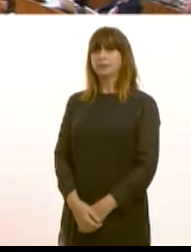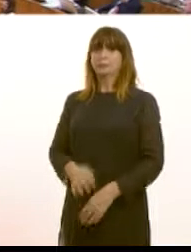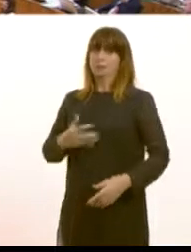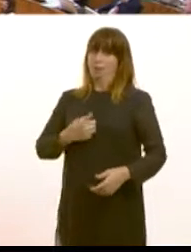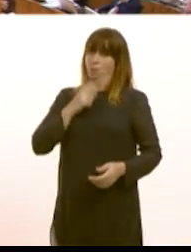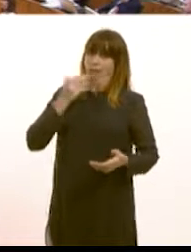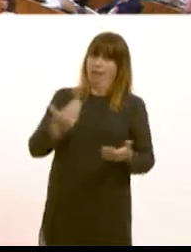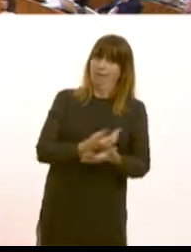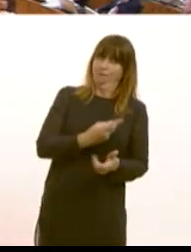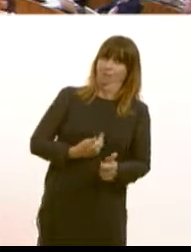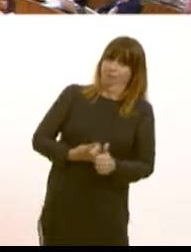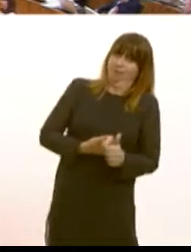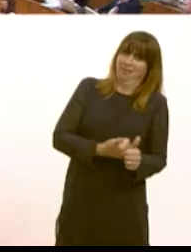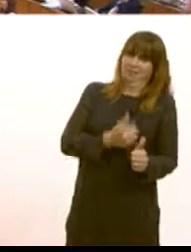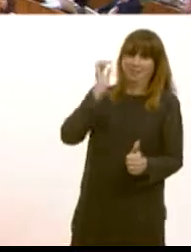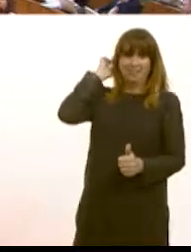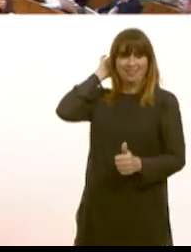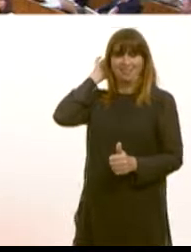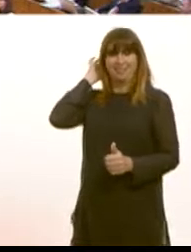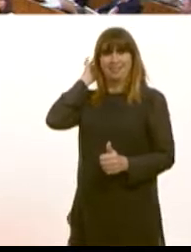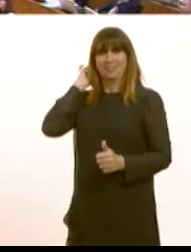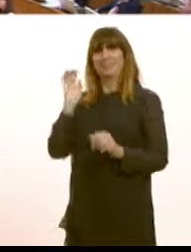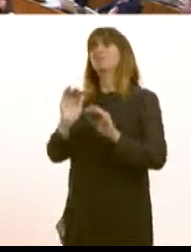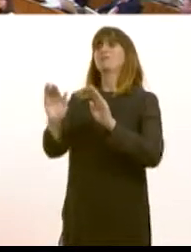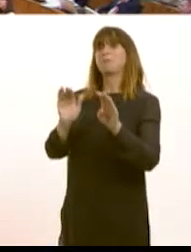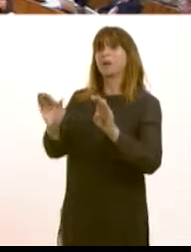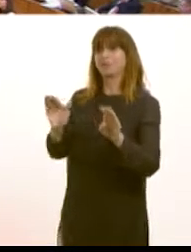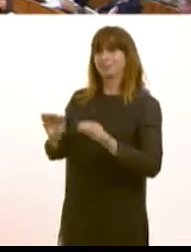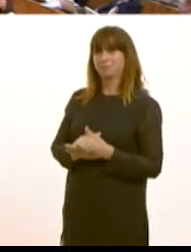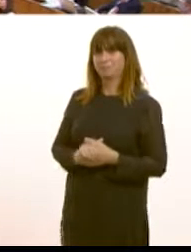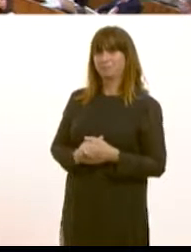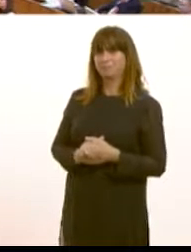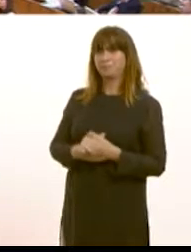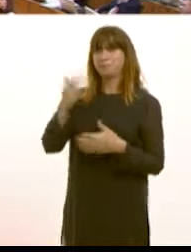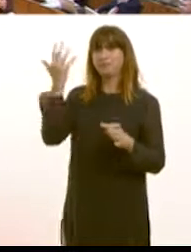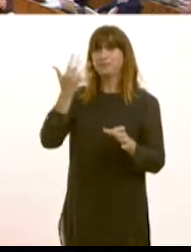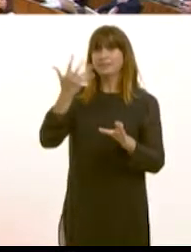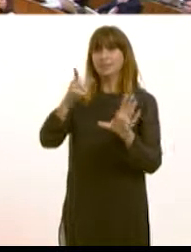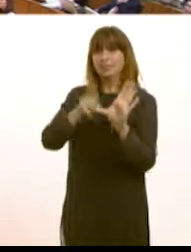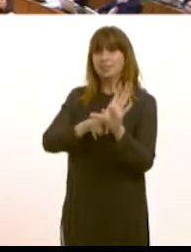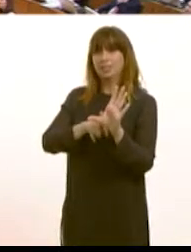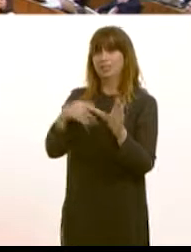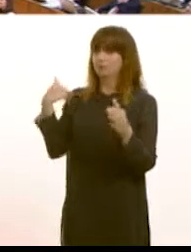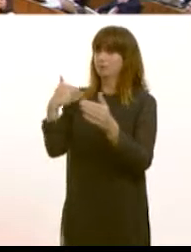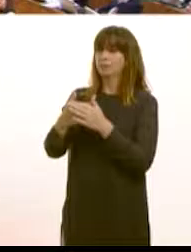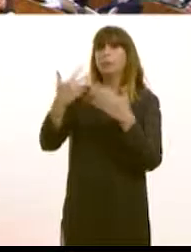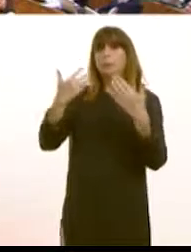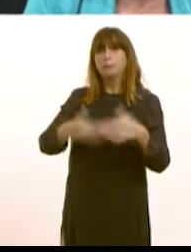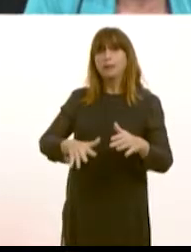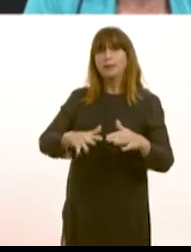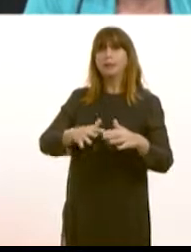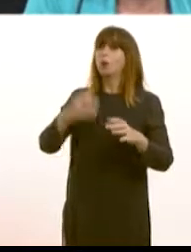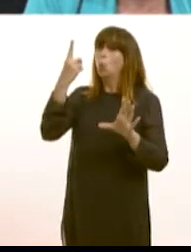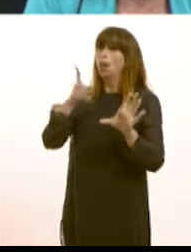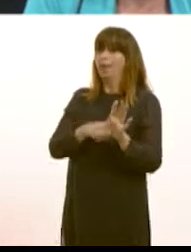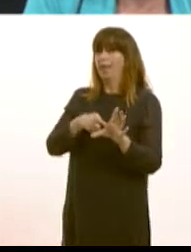anyway let me just remind the chamber that over the last over the last 15 years we've built on average 8,000 homes